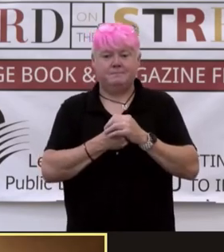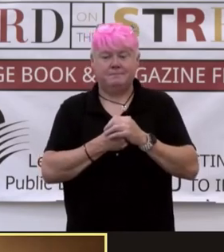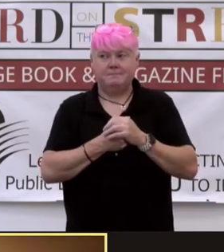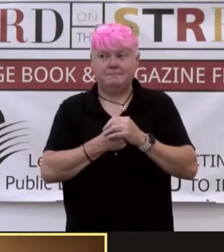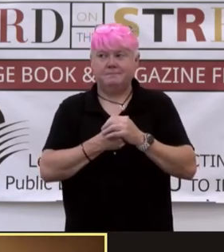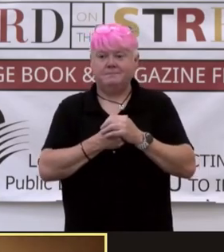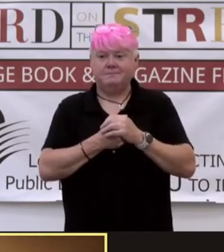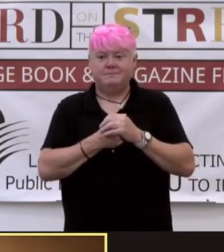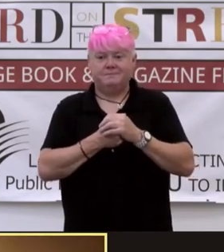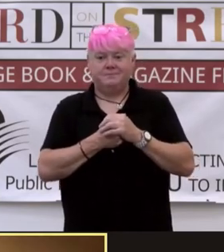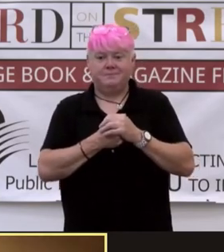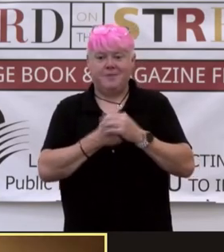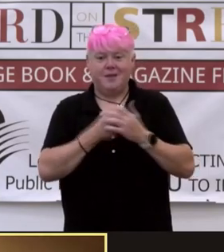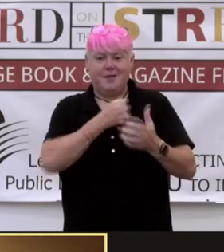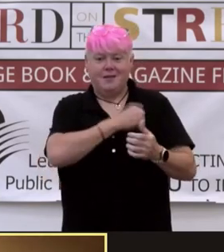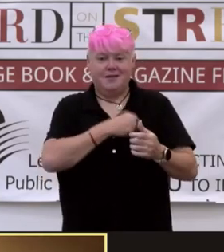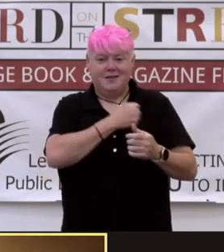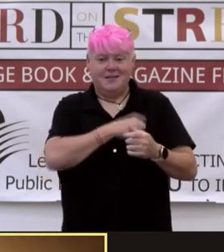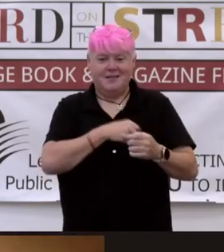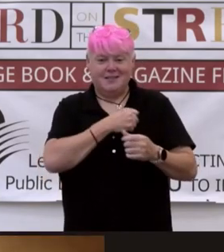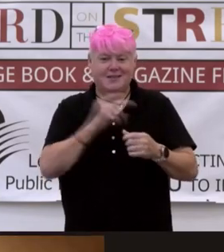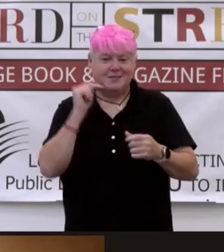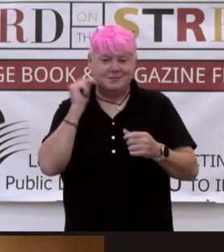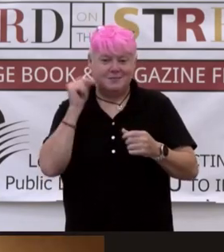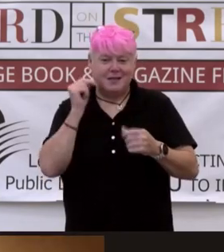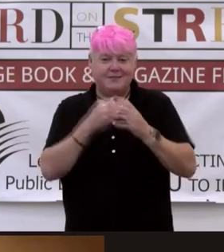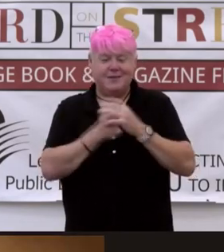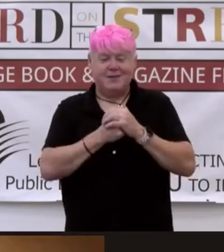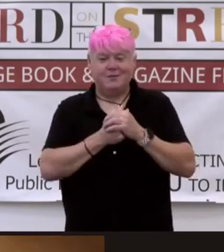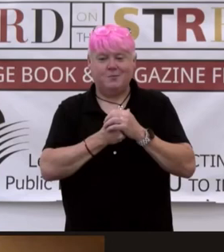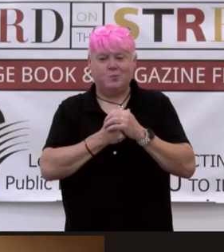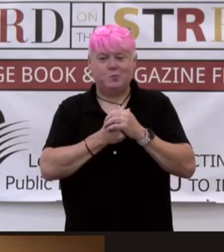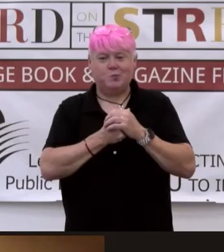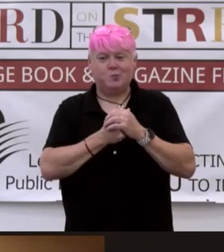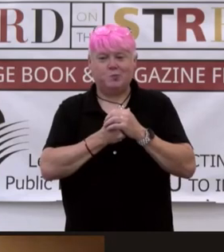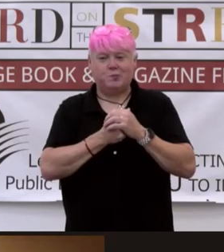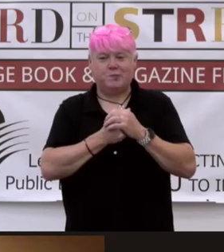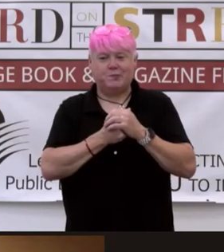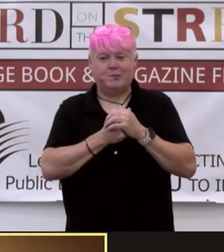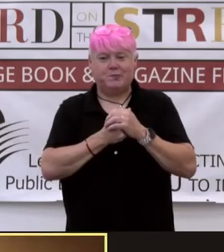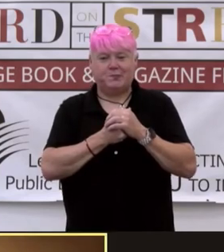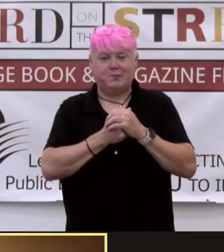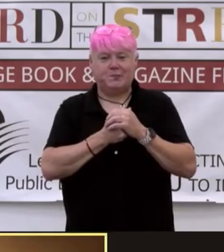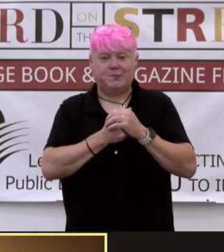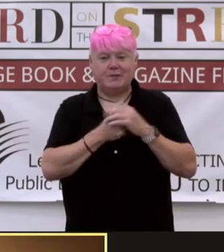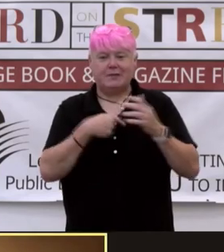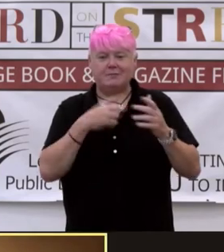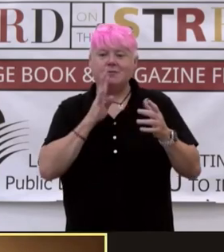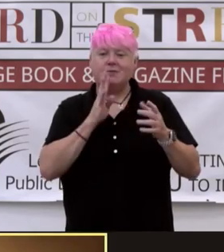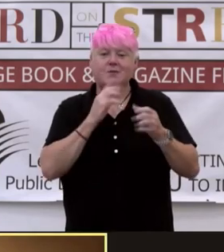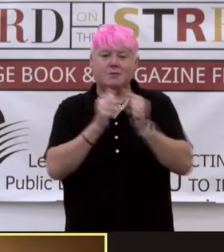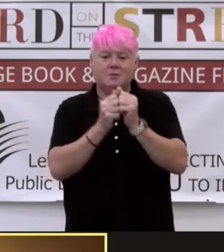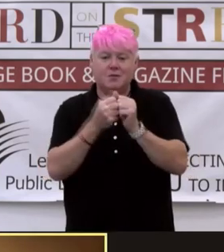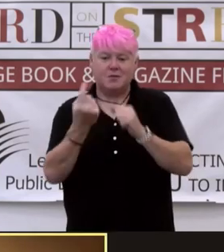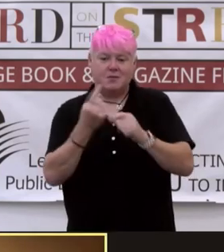I'm sorry. It's my nephew. No worries. No worries. I'm, I'm, I'm talking to someone right now.